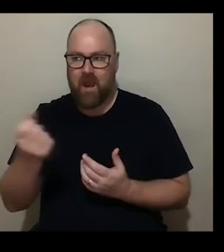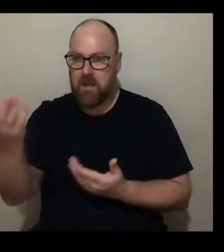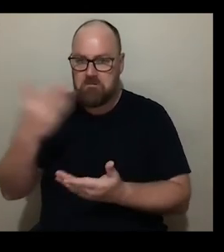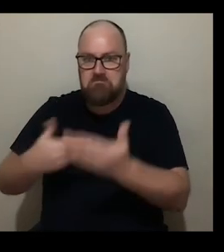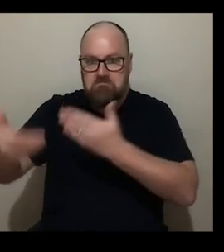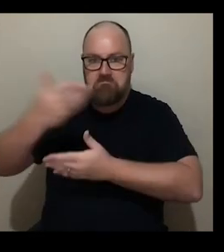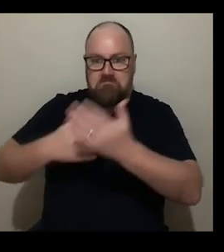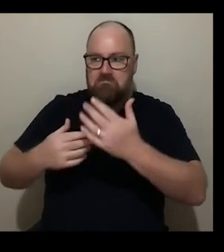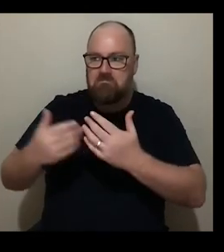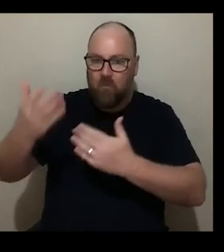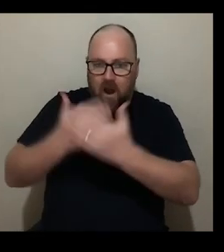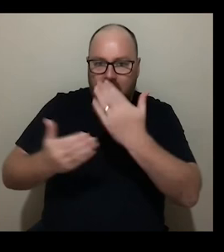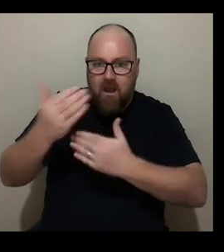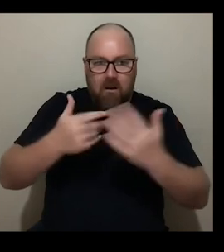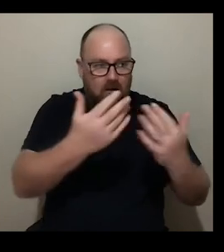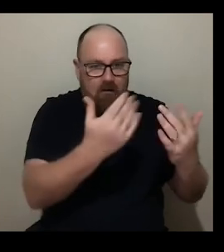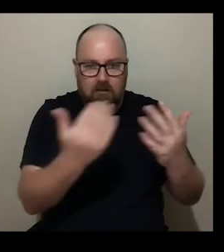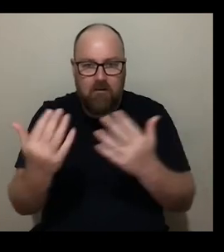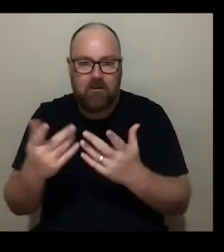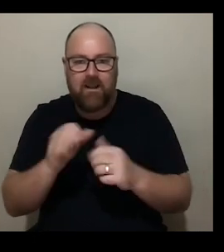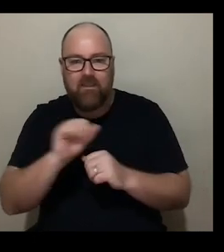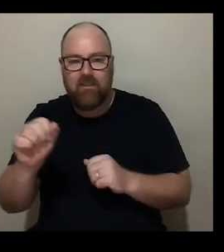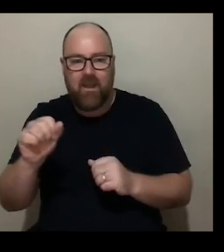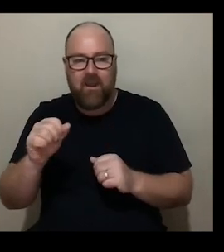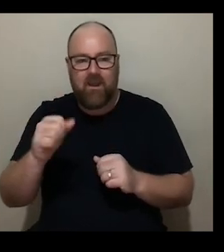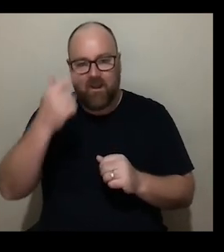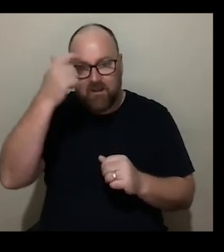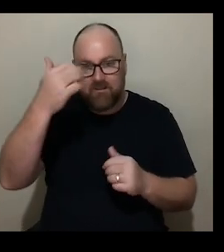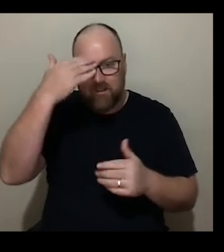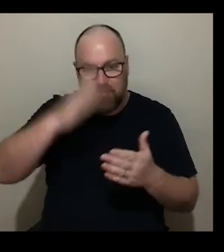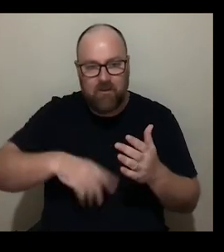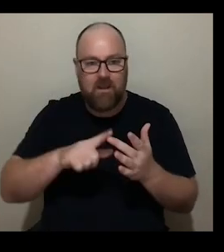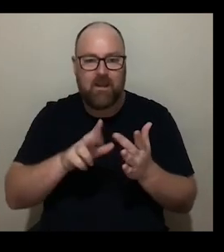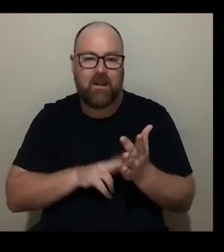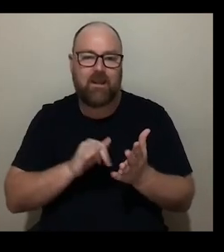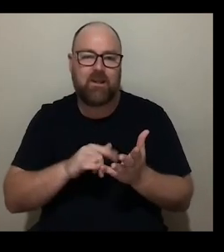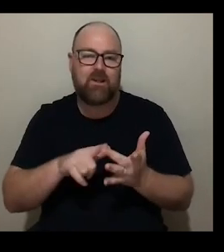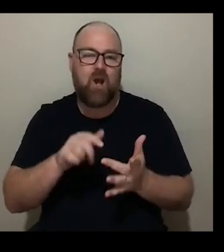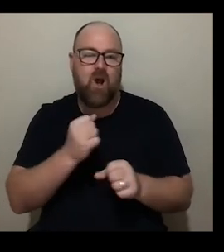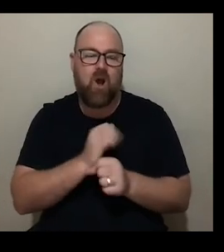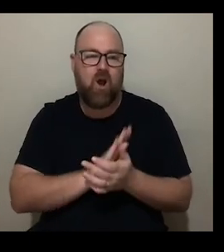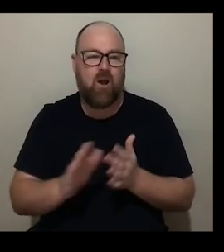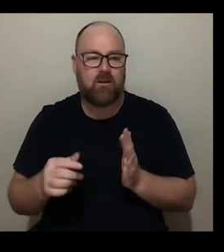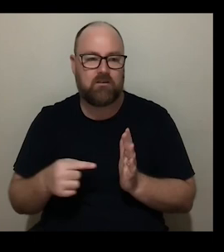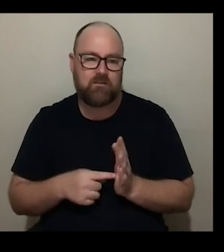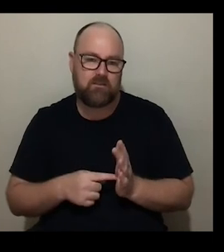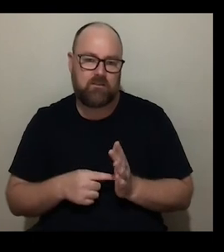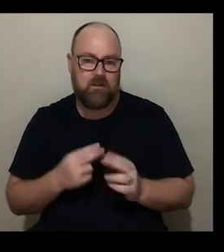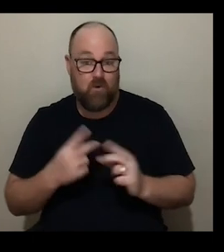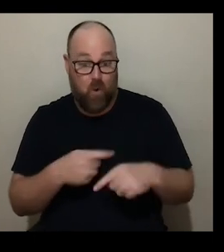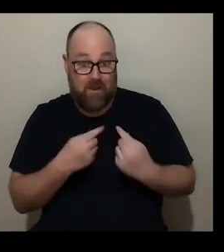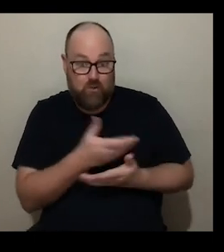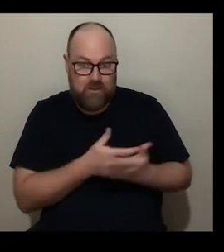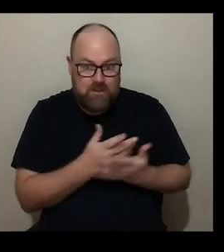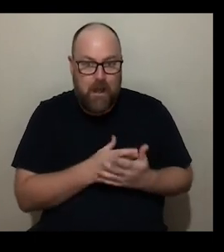experiences and their insights for us to discuss debate and learn